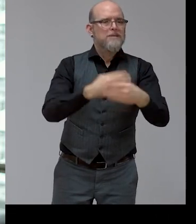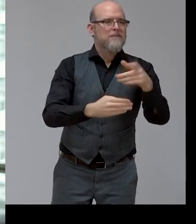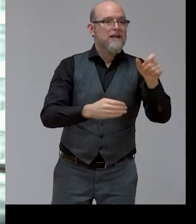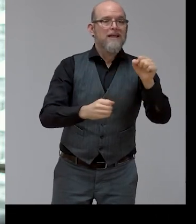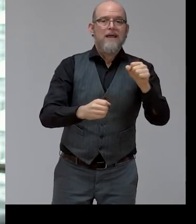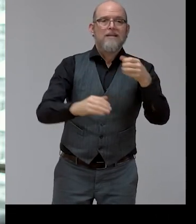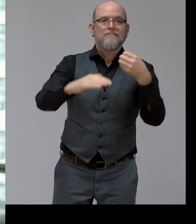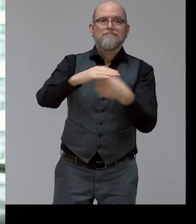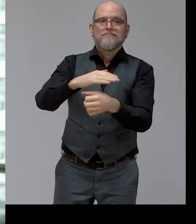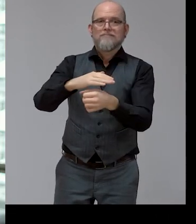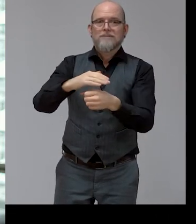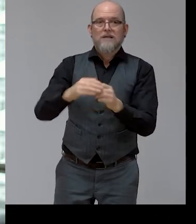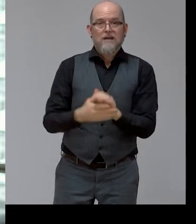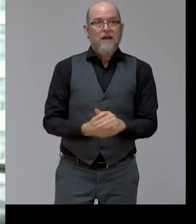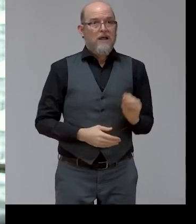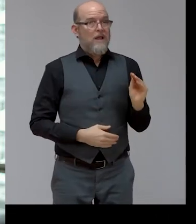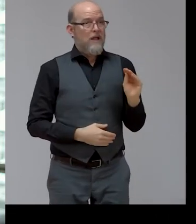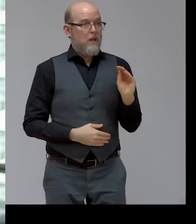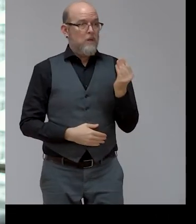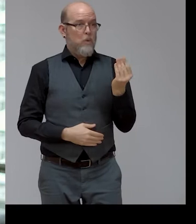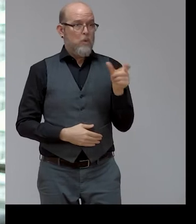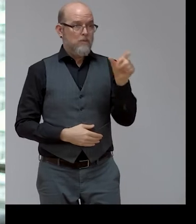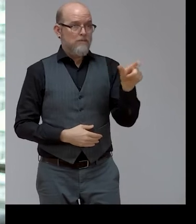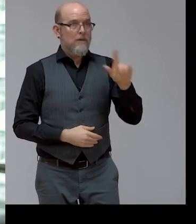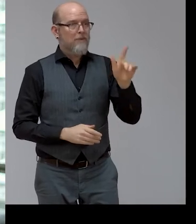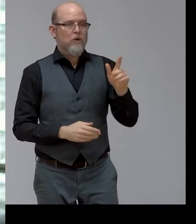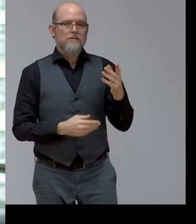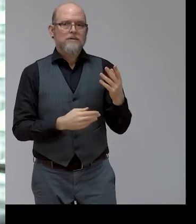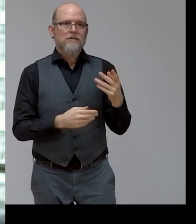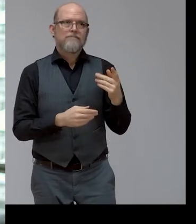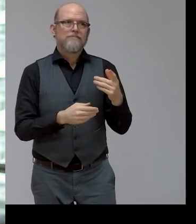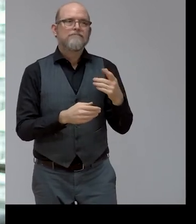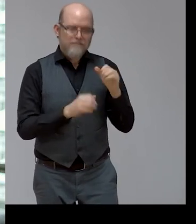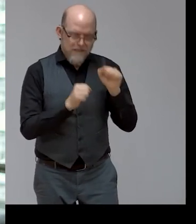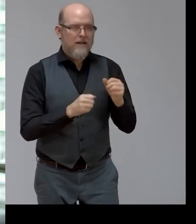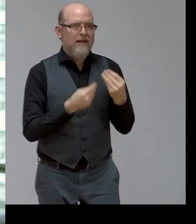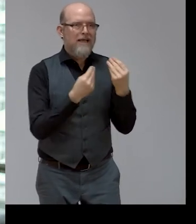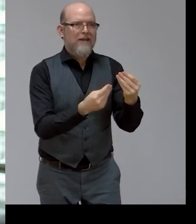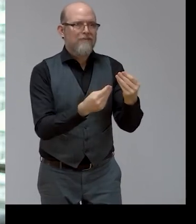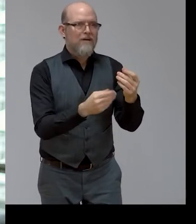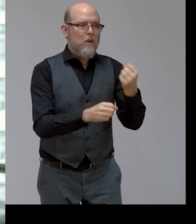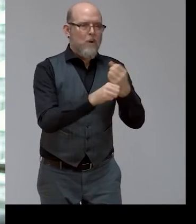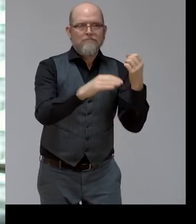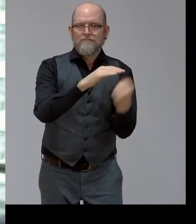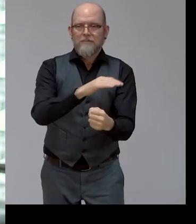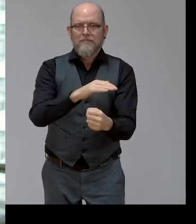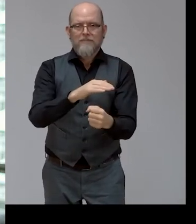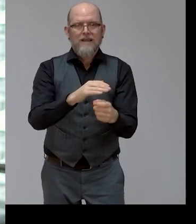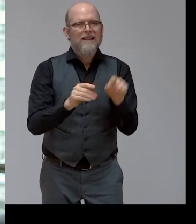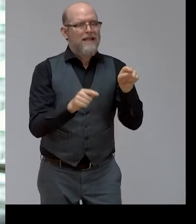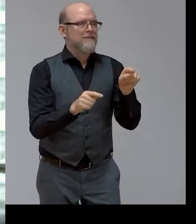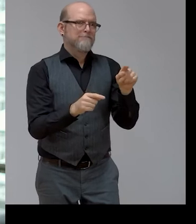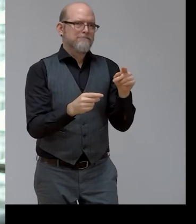helps young people find jobs. It includes a focus on young people